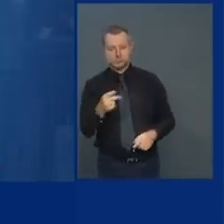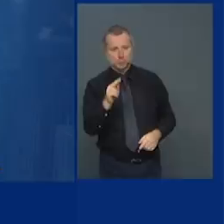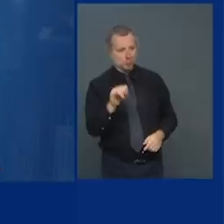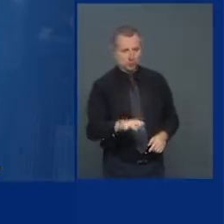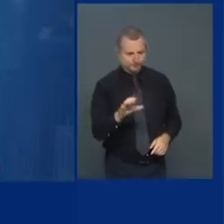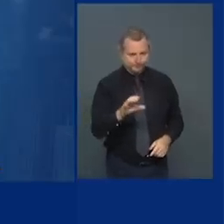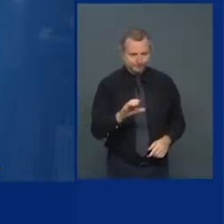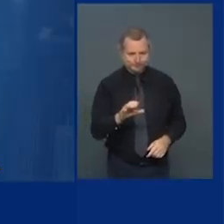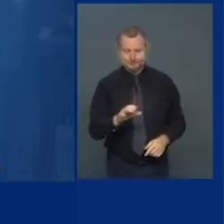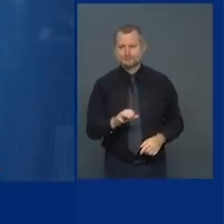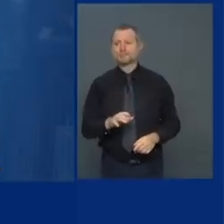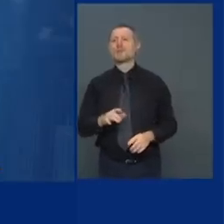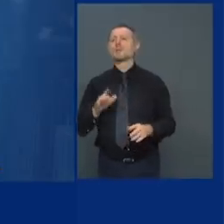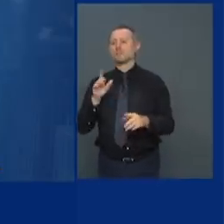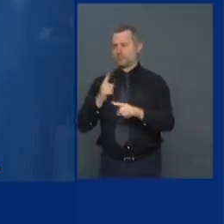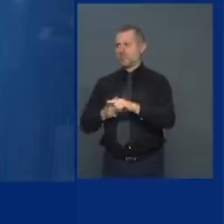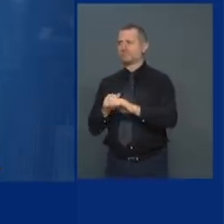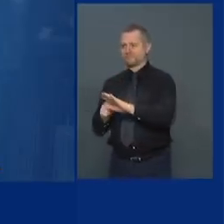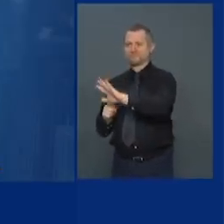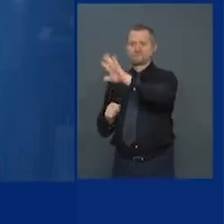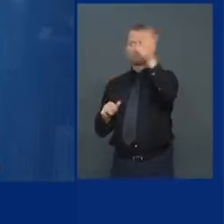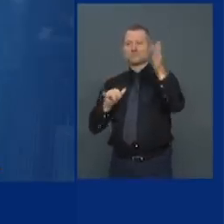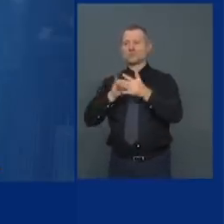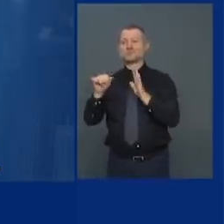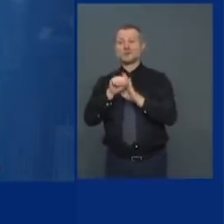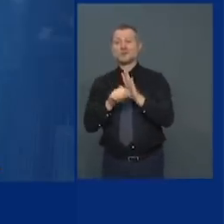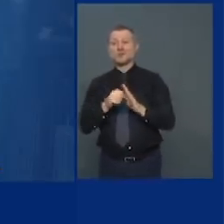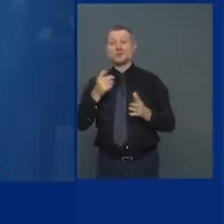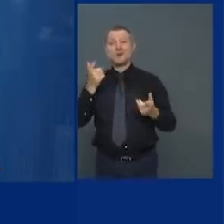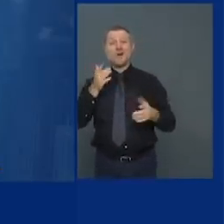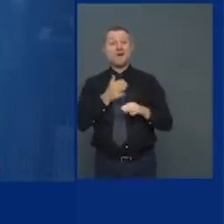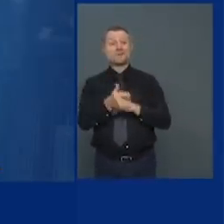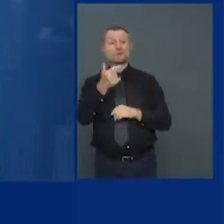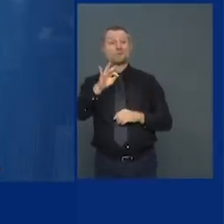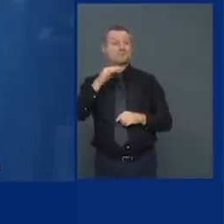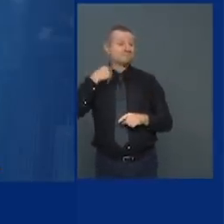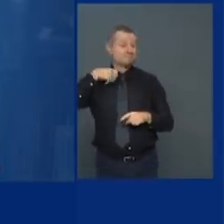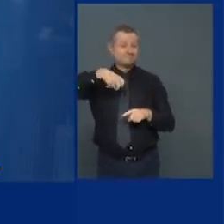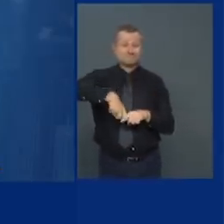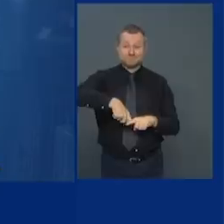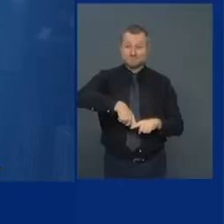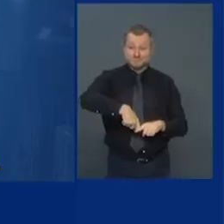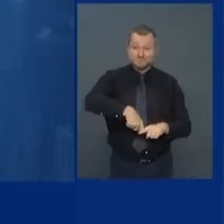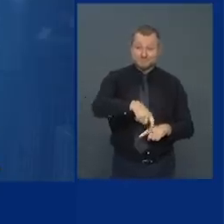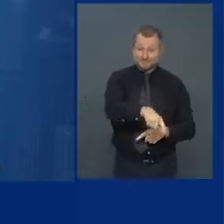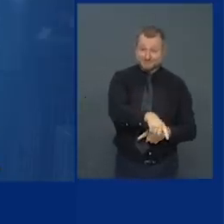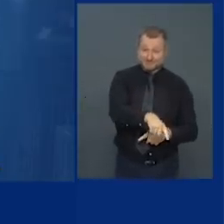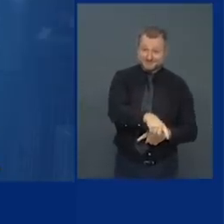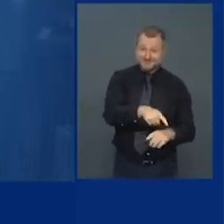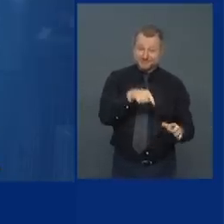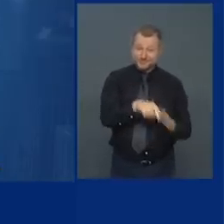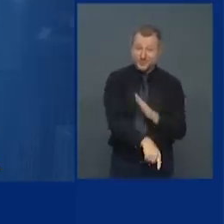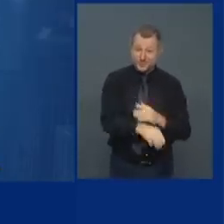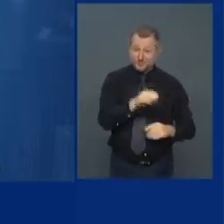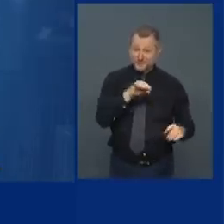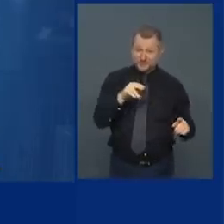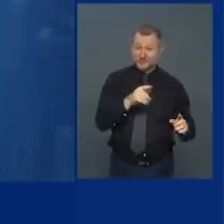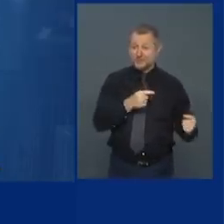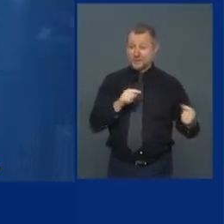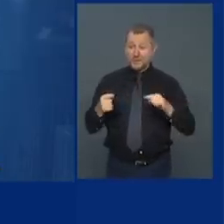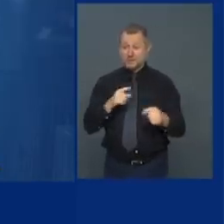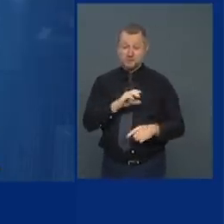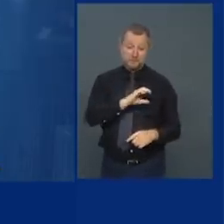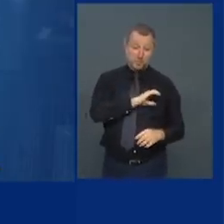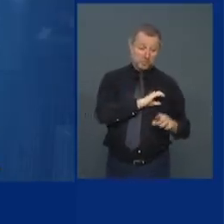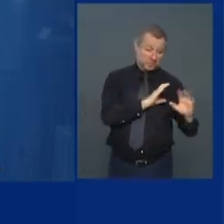the tension post George Floyd's murder the between police and the community has never been